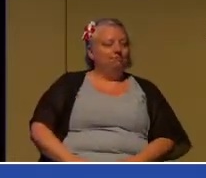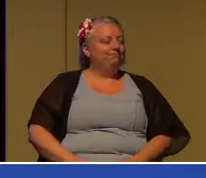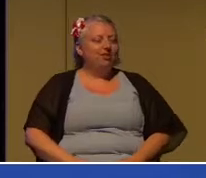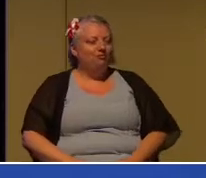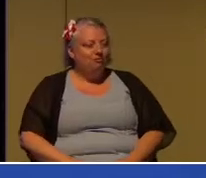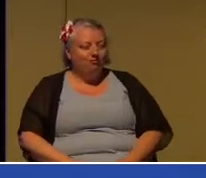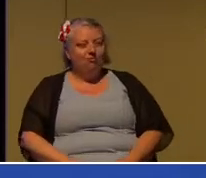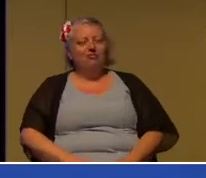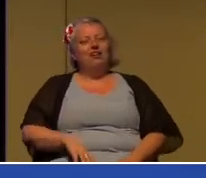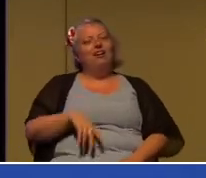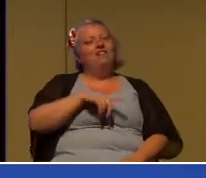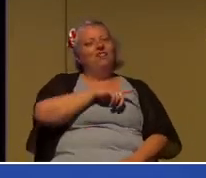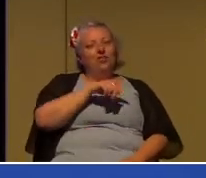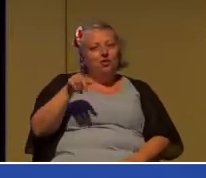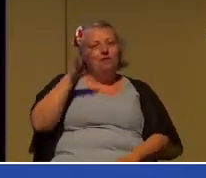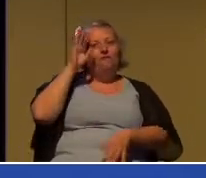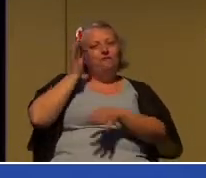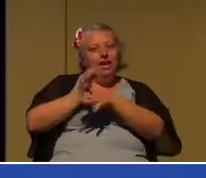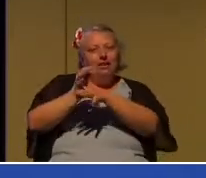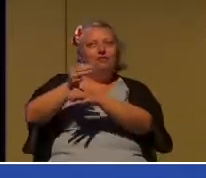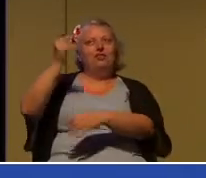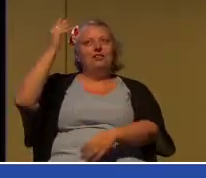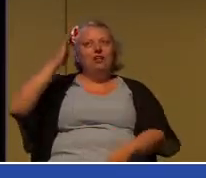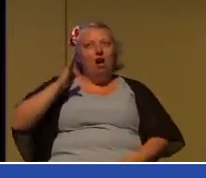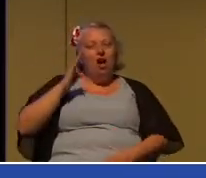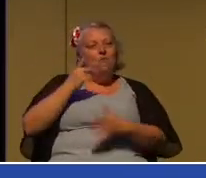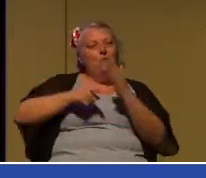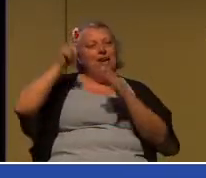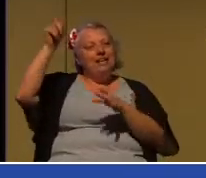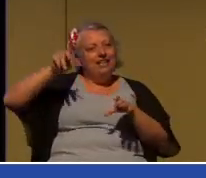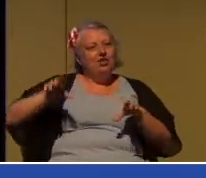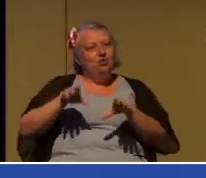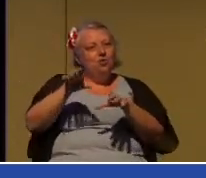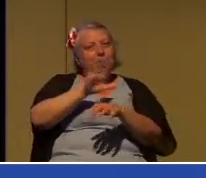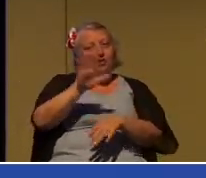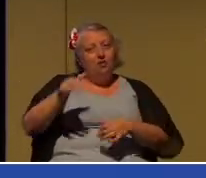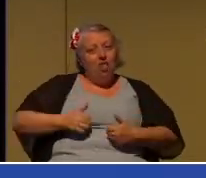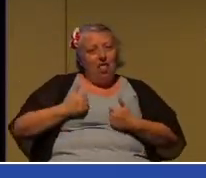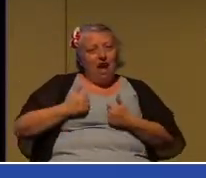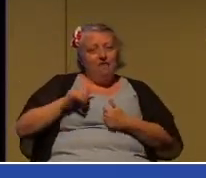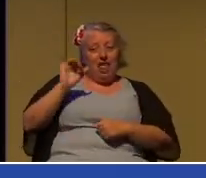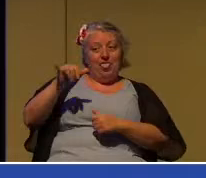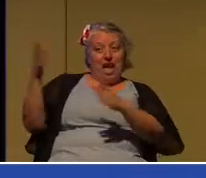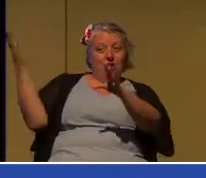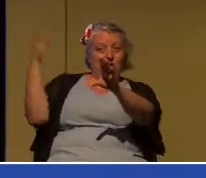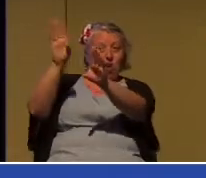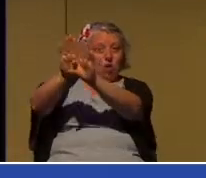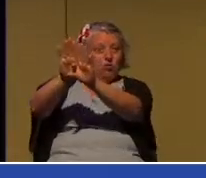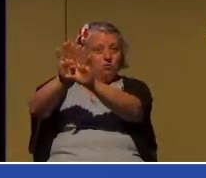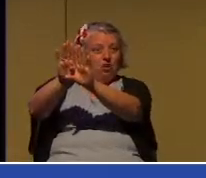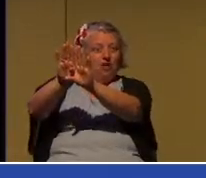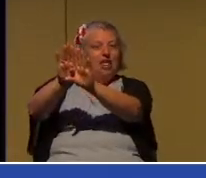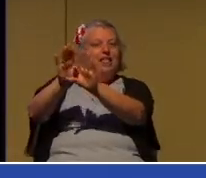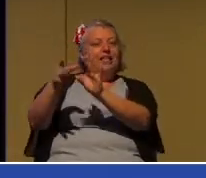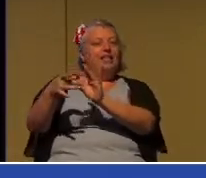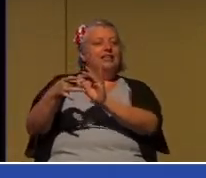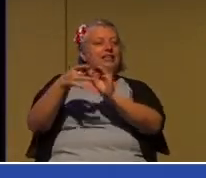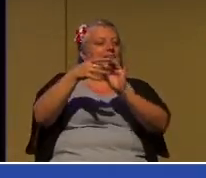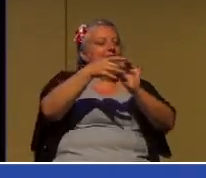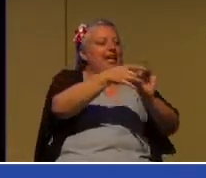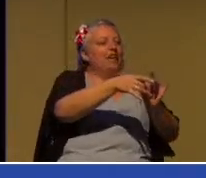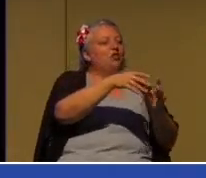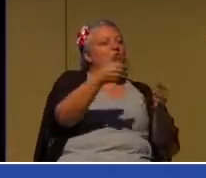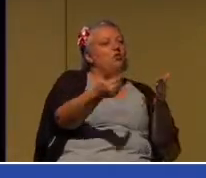God in what he's trying to accomplish in your life, the closed door will lead to a new door and you will have new